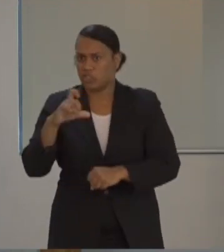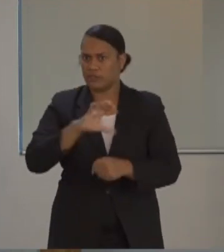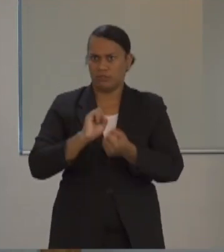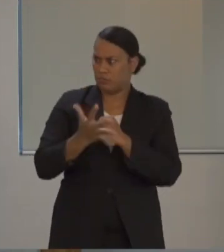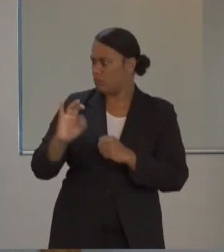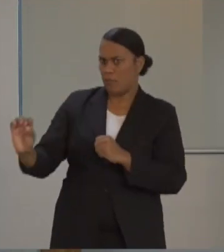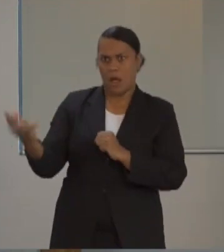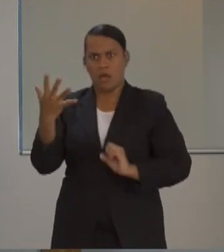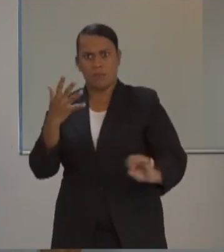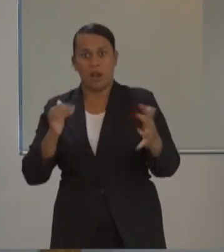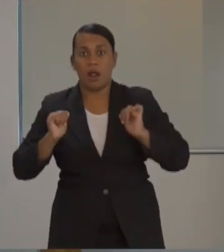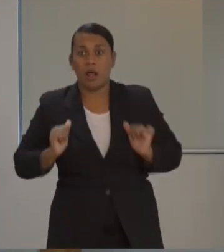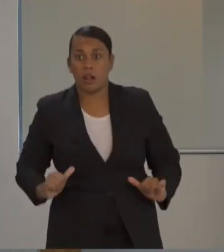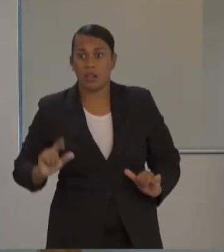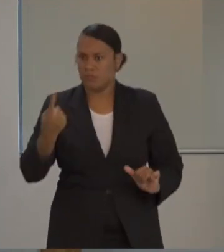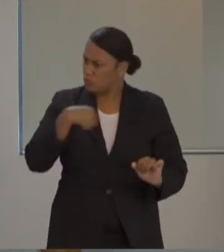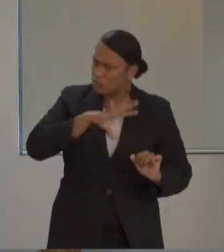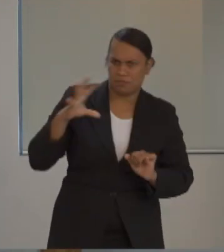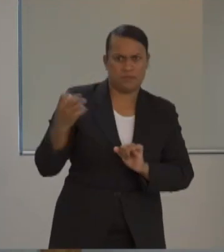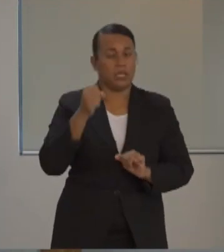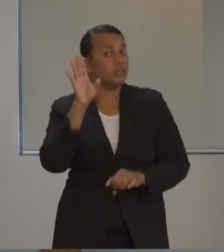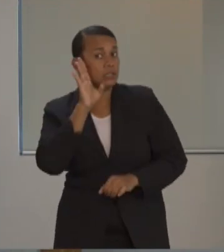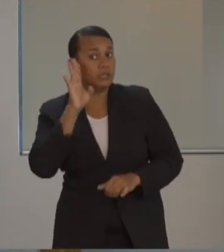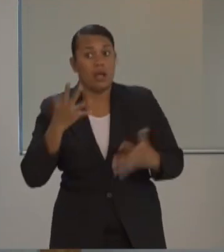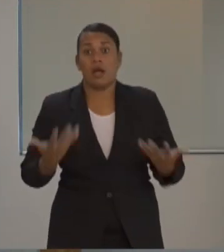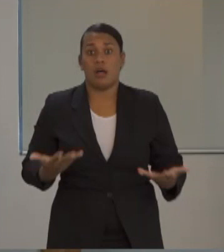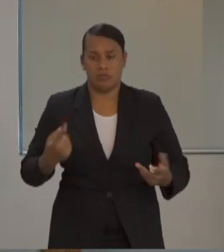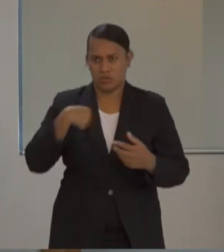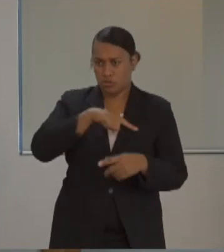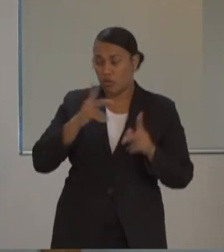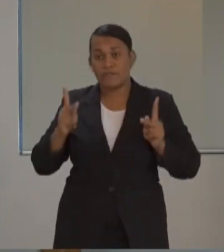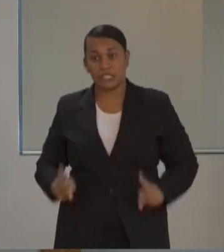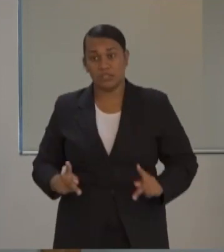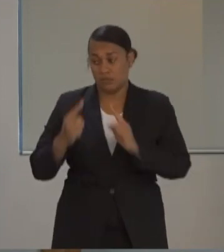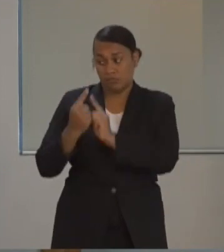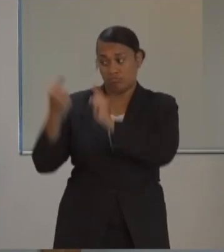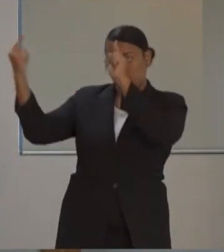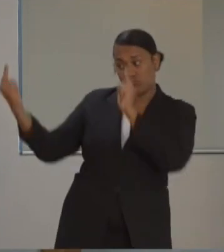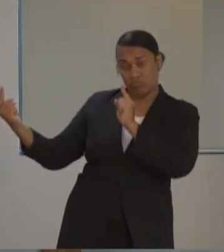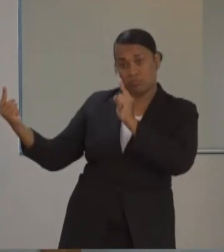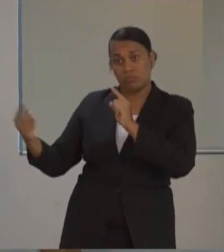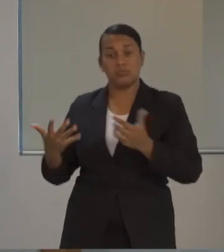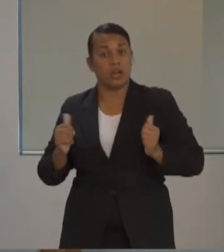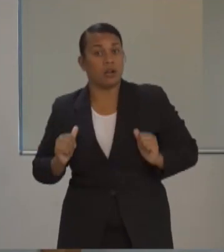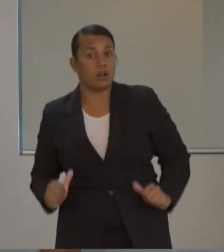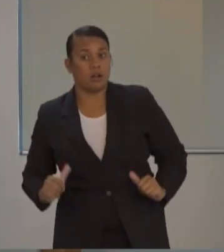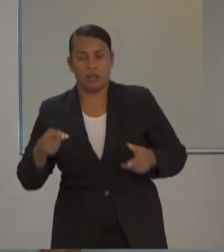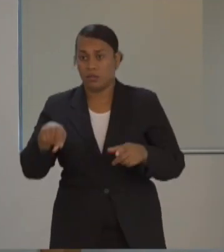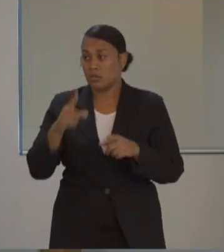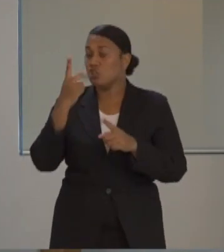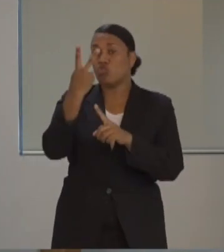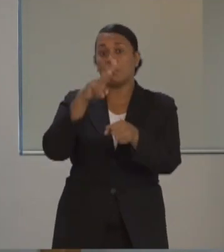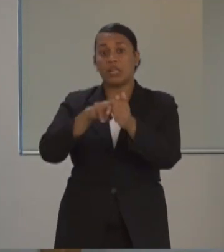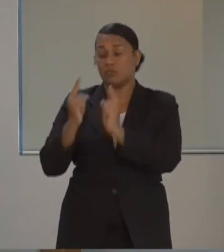but by keeping to the very simple strategy of physical distancing. The difference of two meters of physical distance between